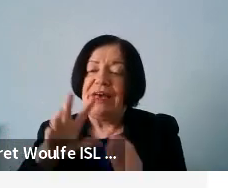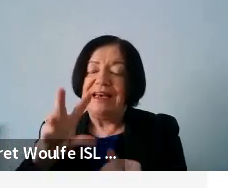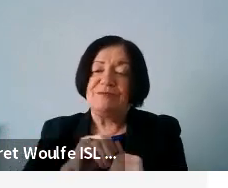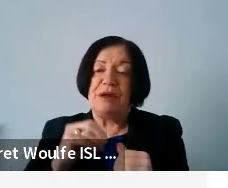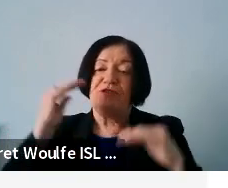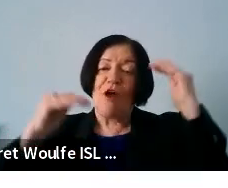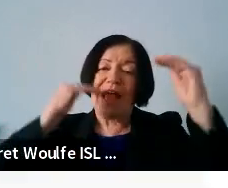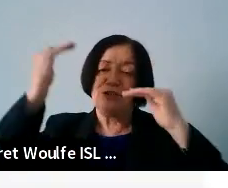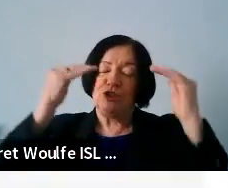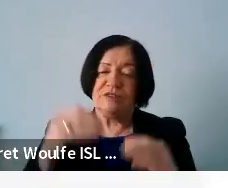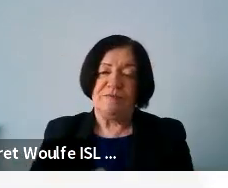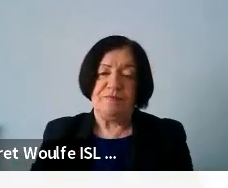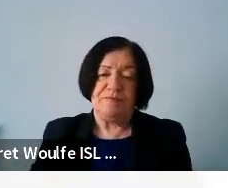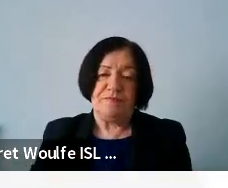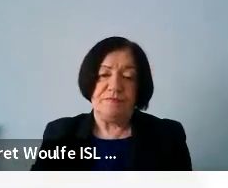adults.